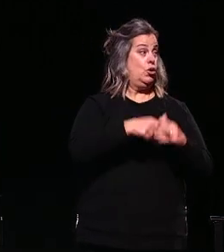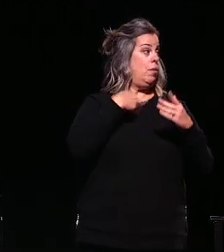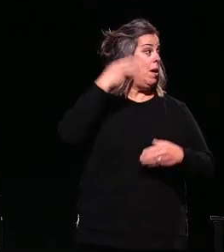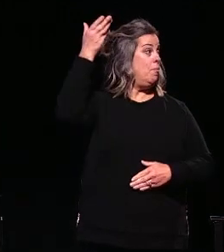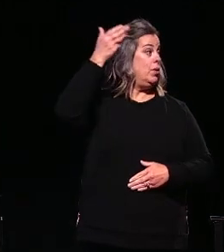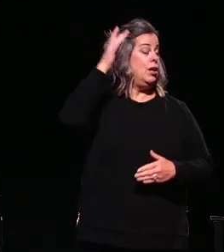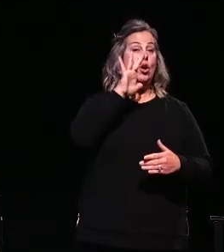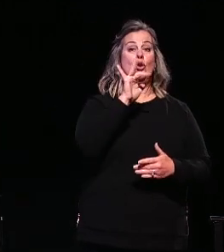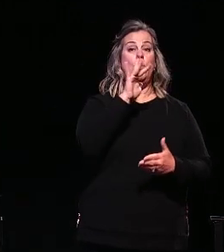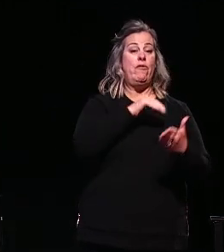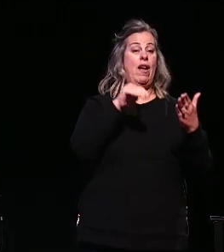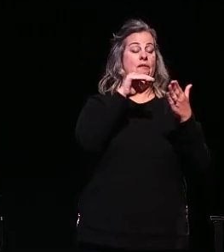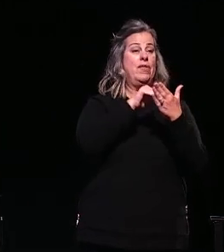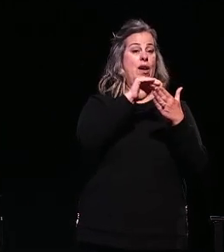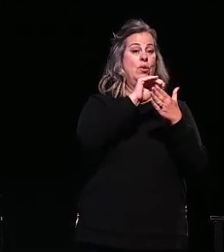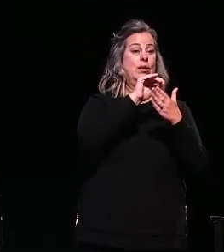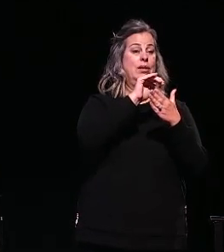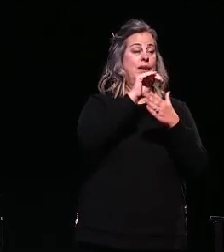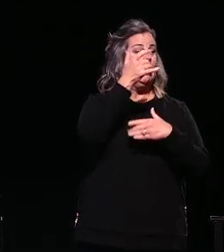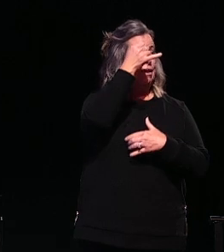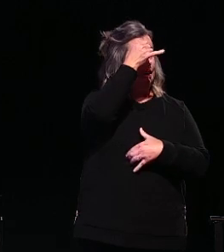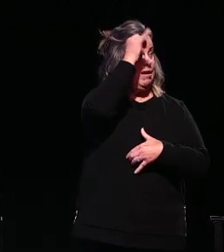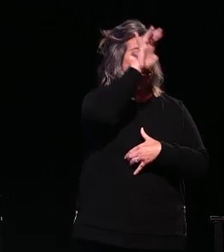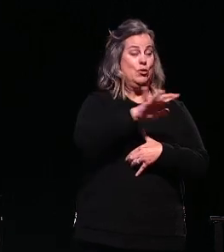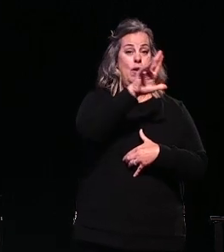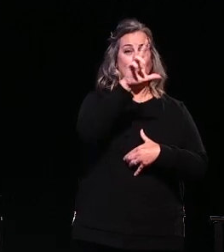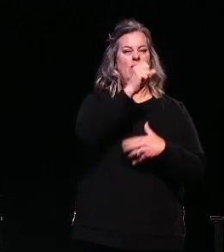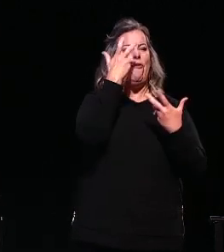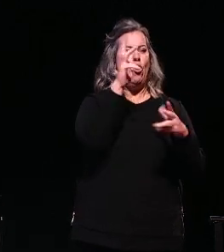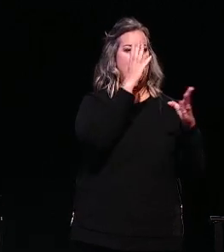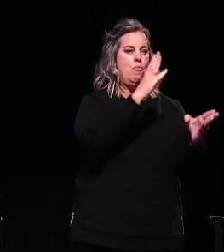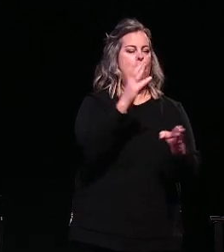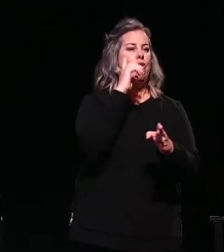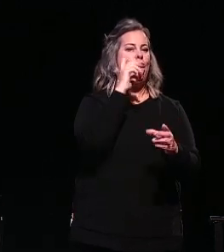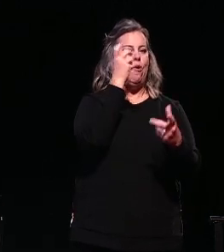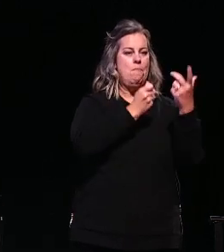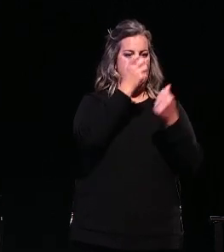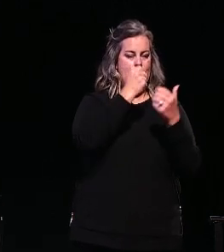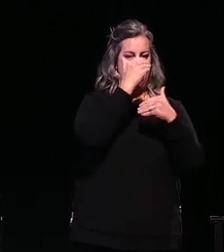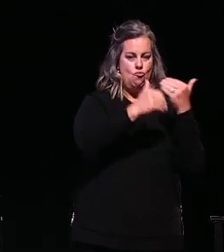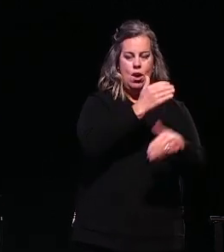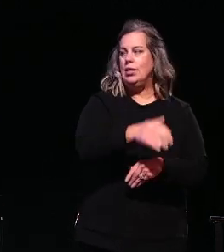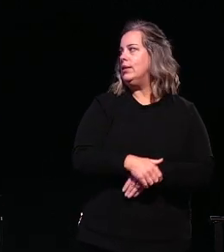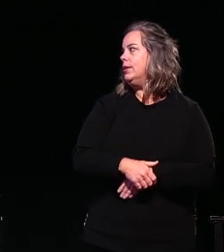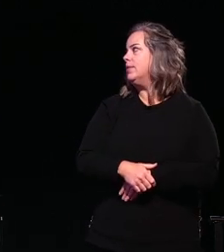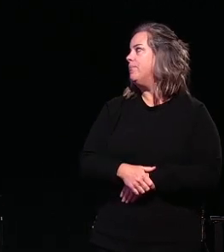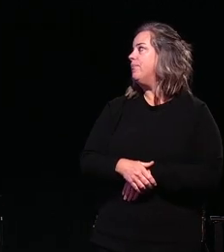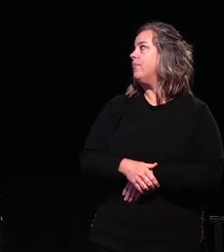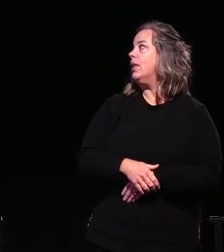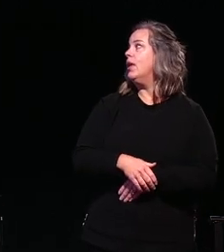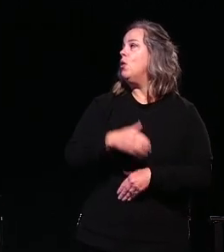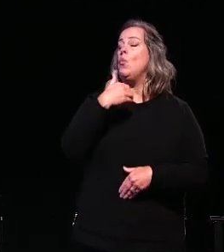US have been prepped. There are tools on the market to aid with this process but they have some common underlying problems.